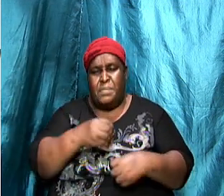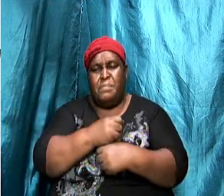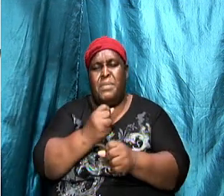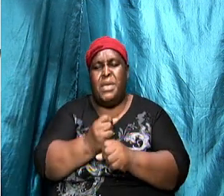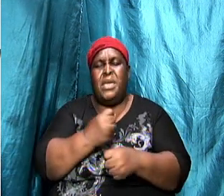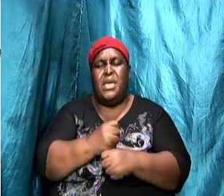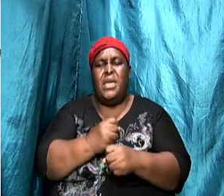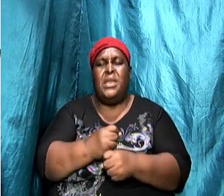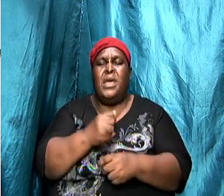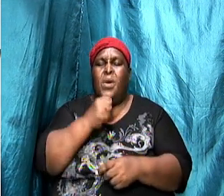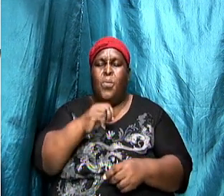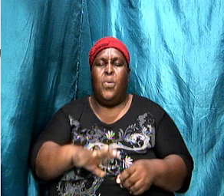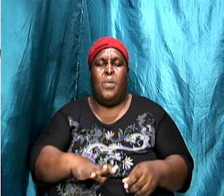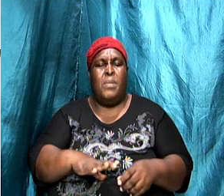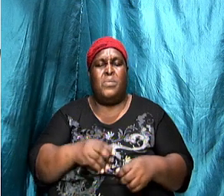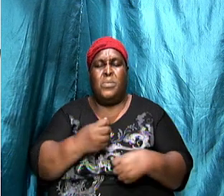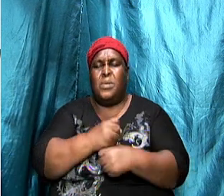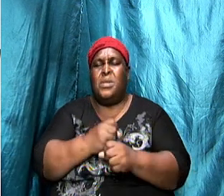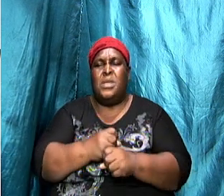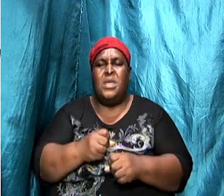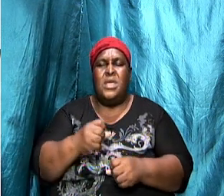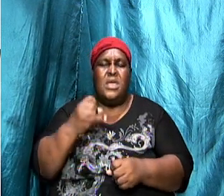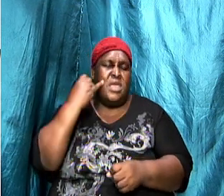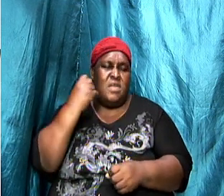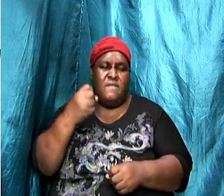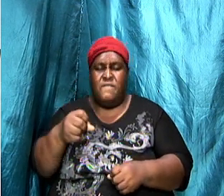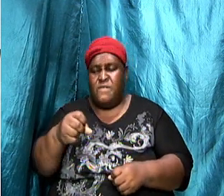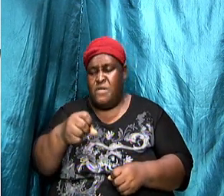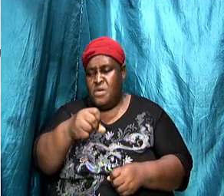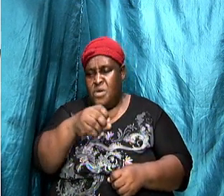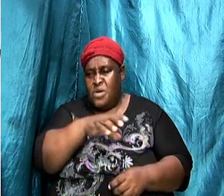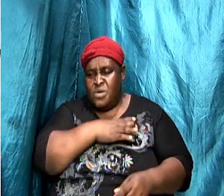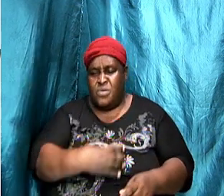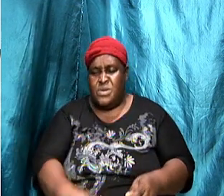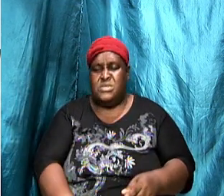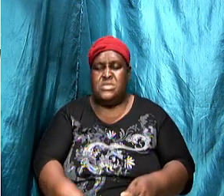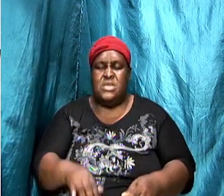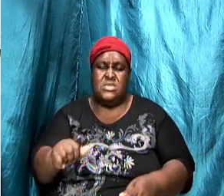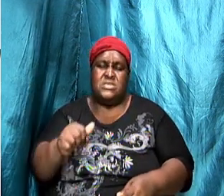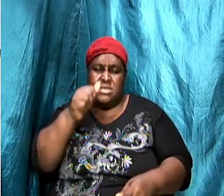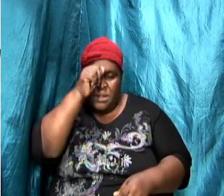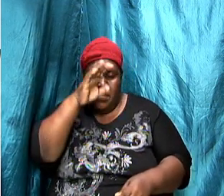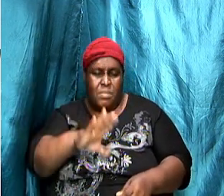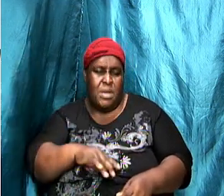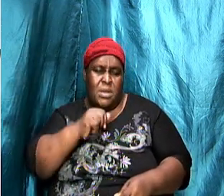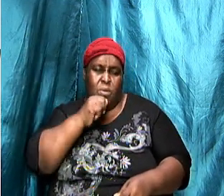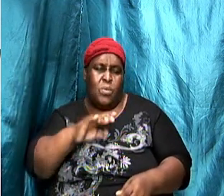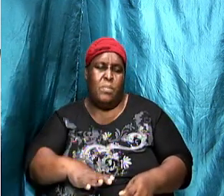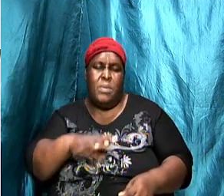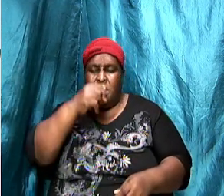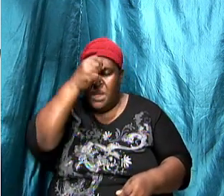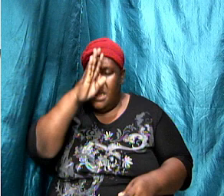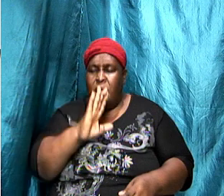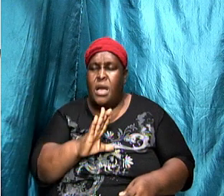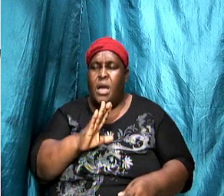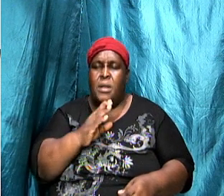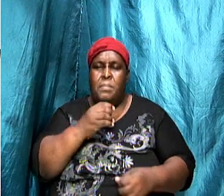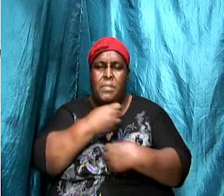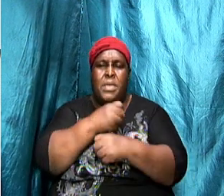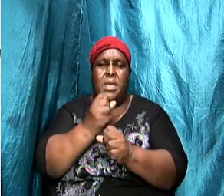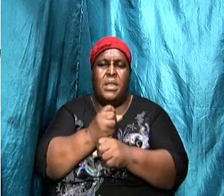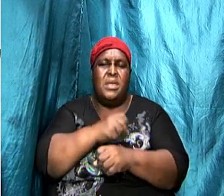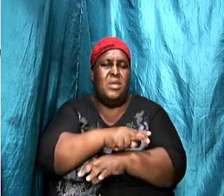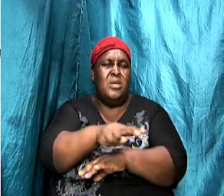and even if we are Christians we are still man and woman that God made it is natural and normal